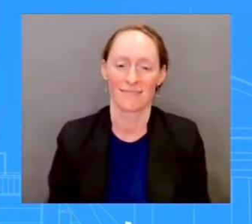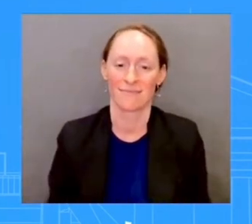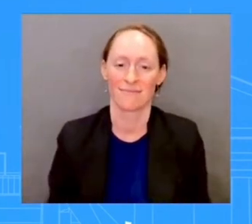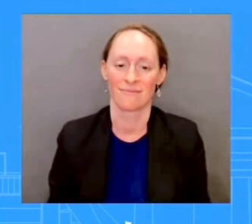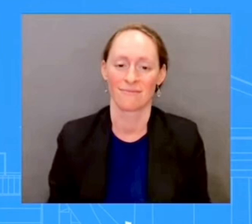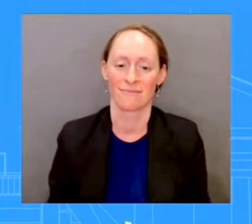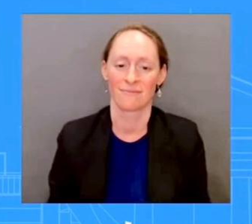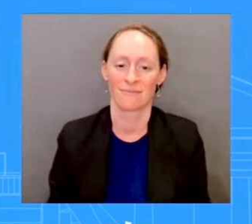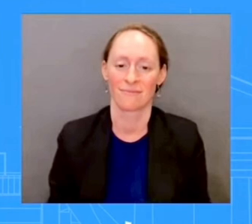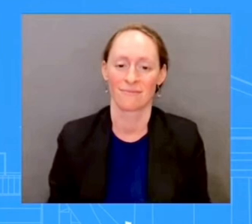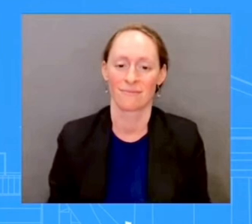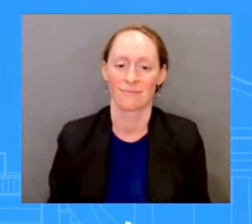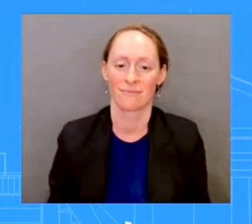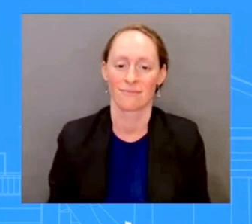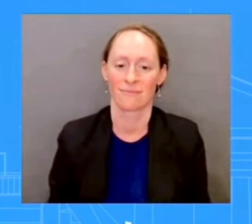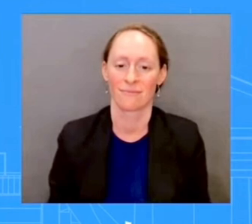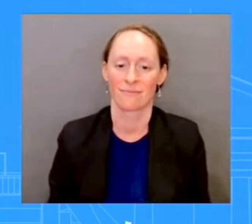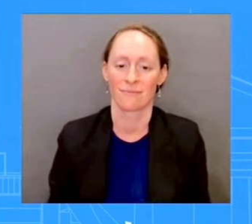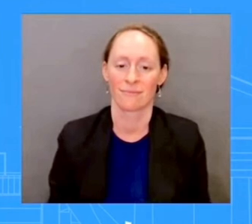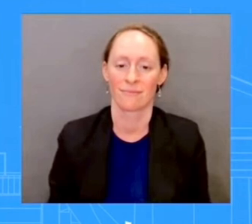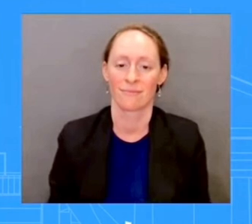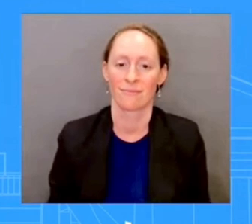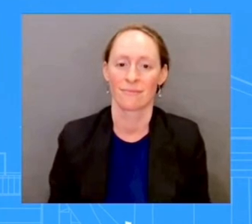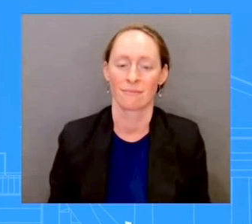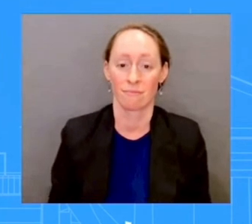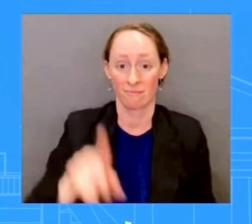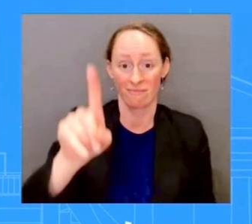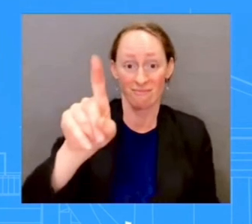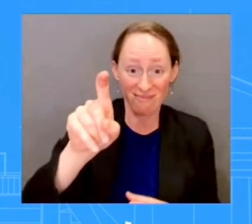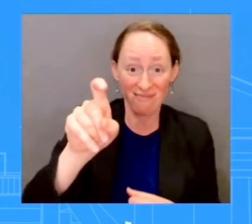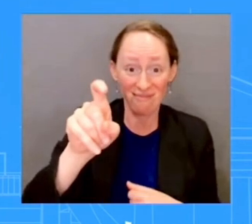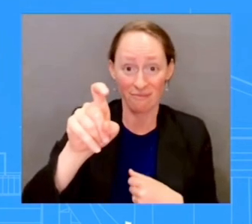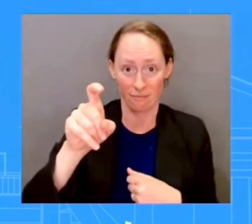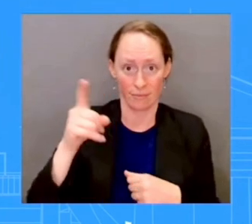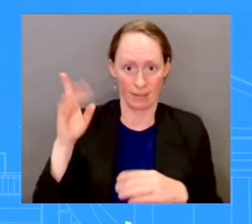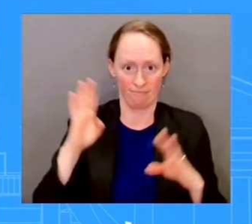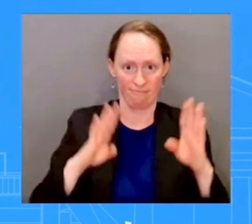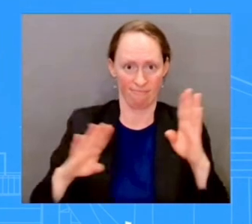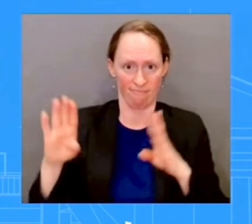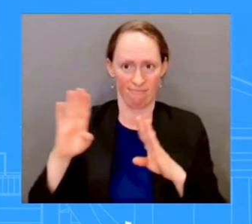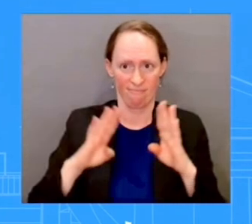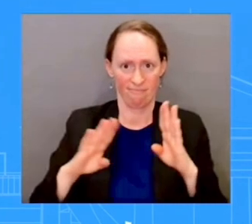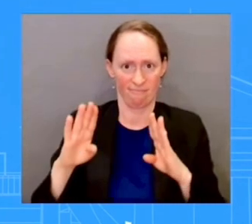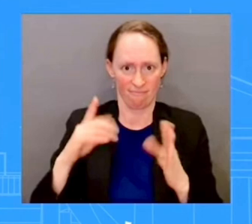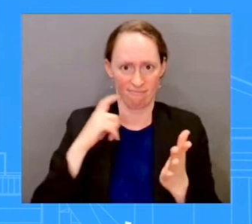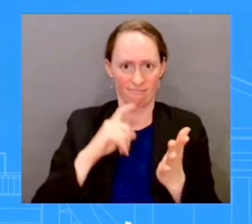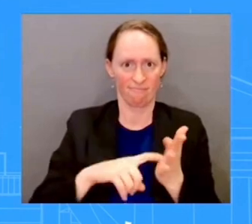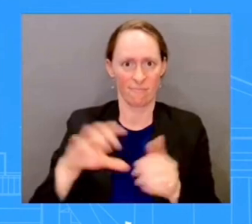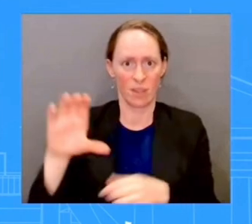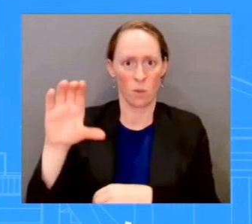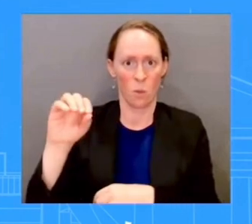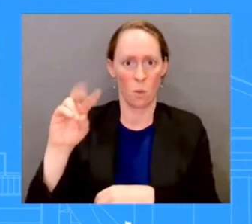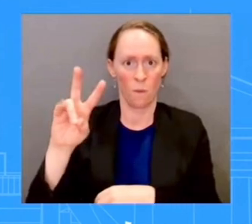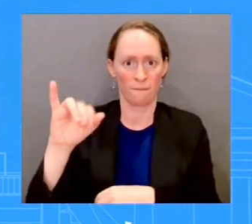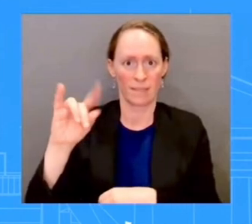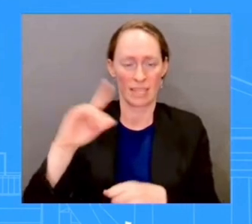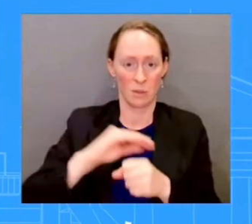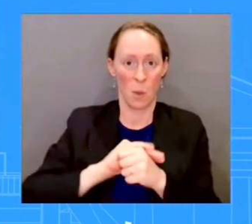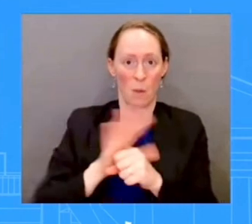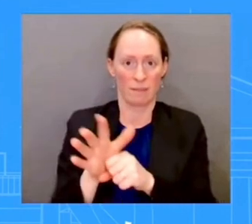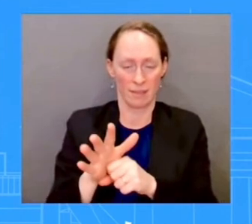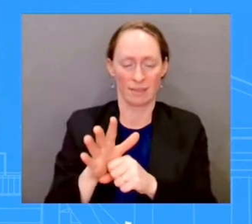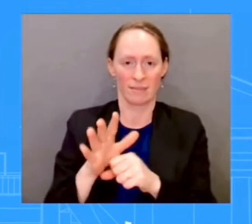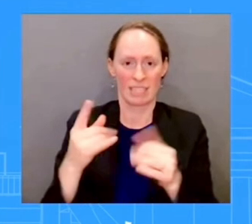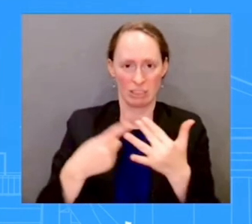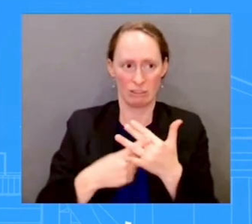wave in the fall? And how are you thinking about masking, boosters, and just